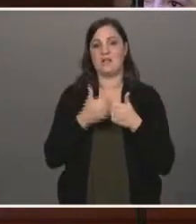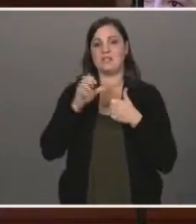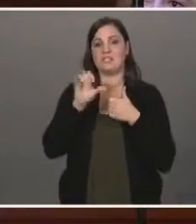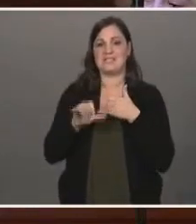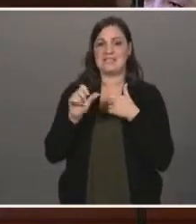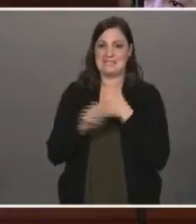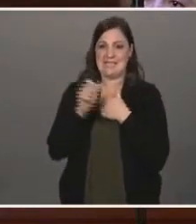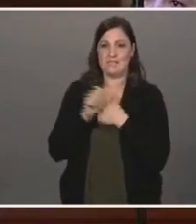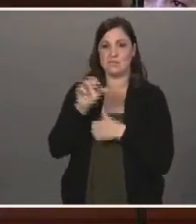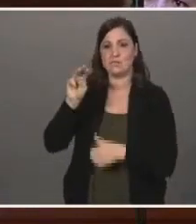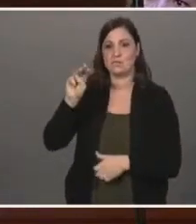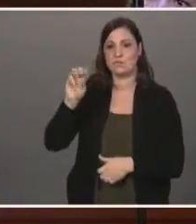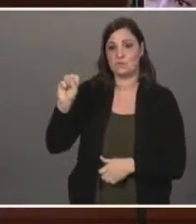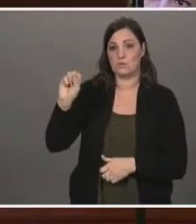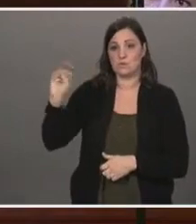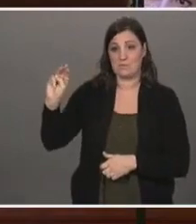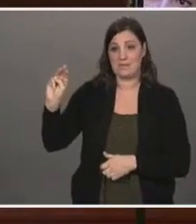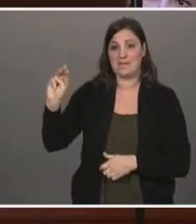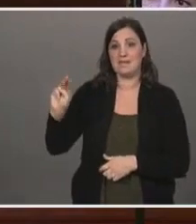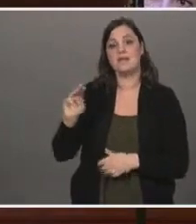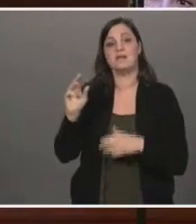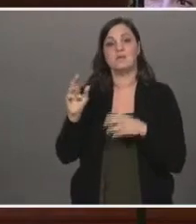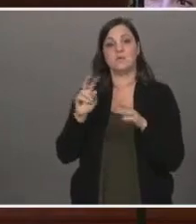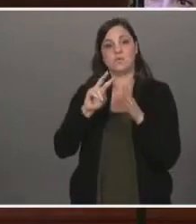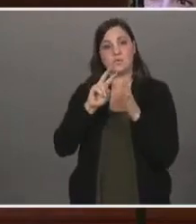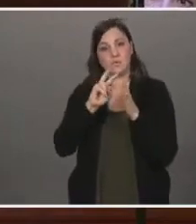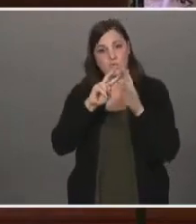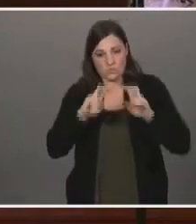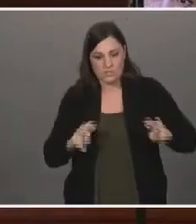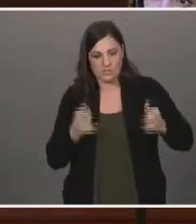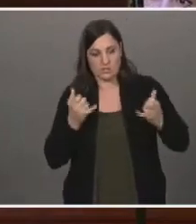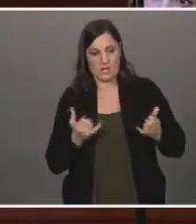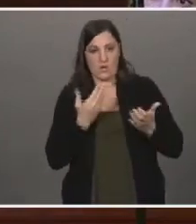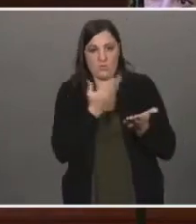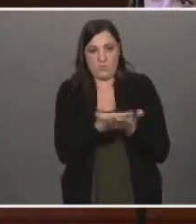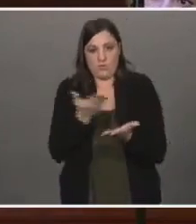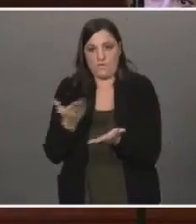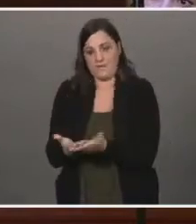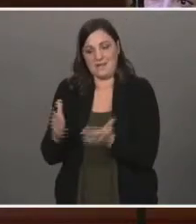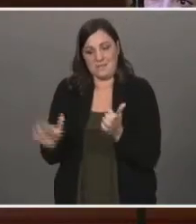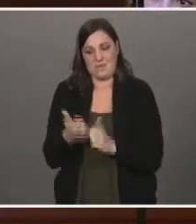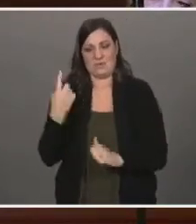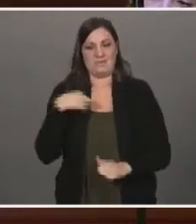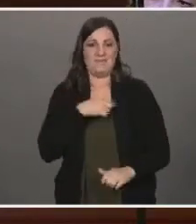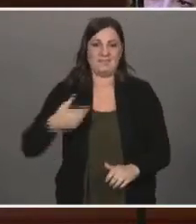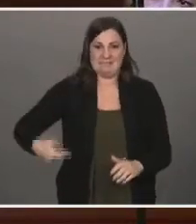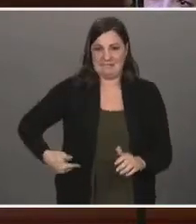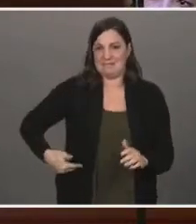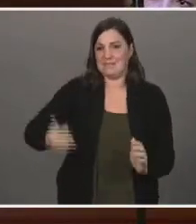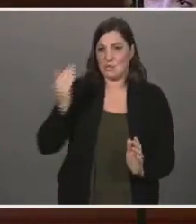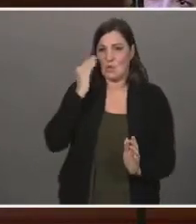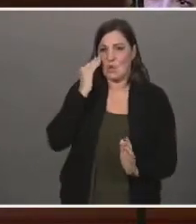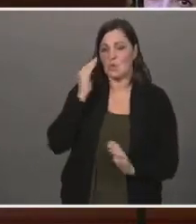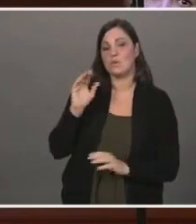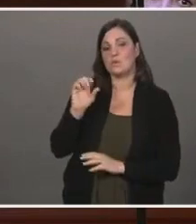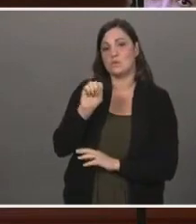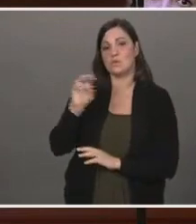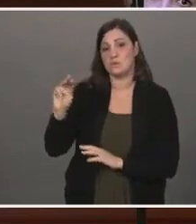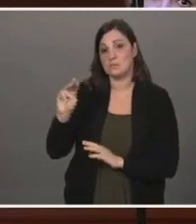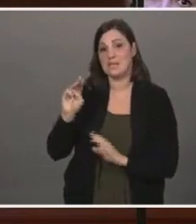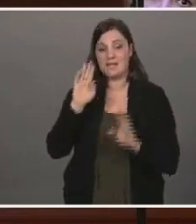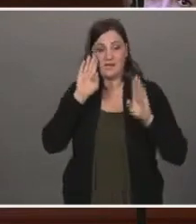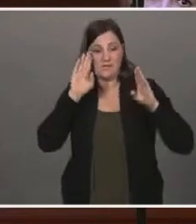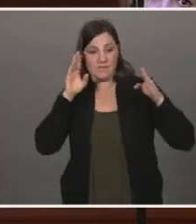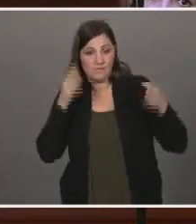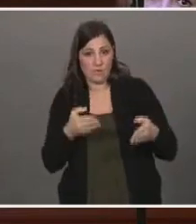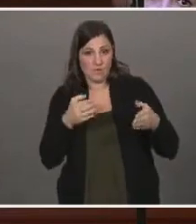social media. The research is now proving what most of us instinctively already know. Social media and focus